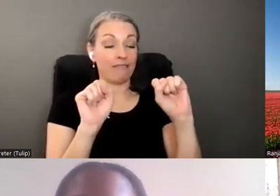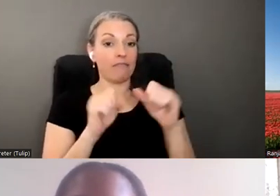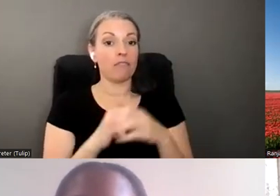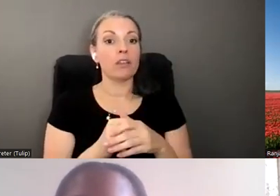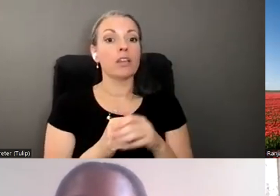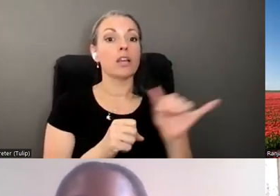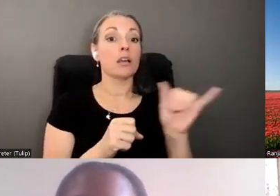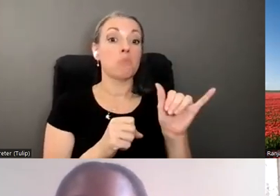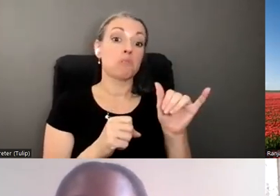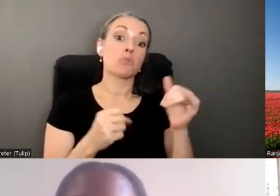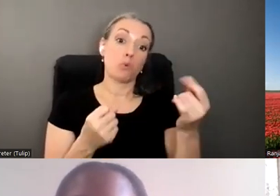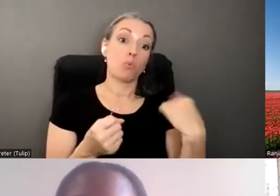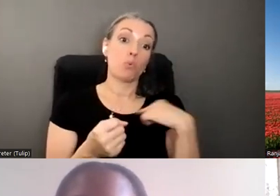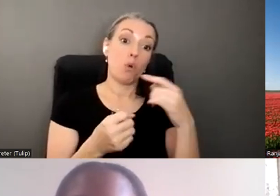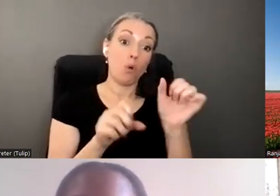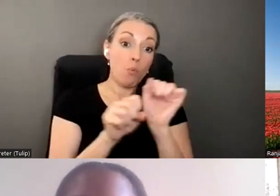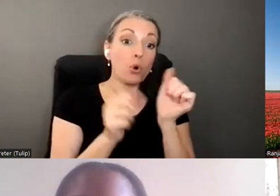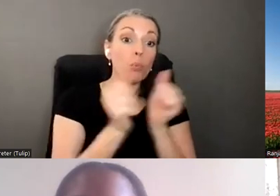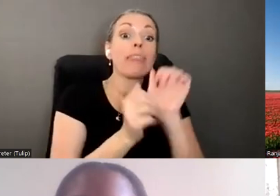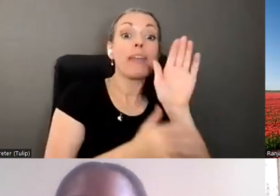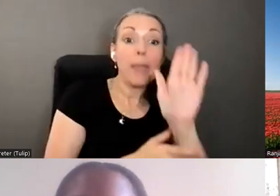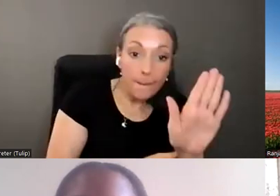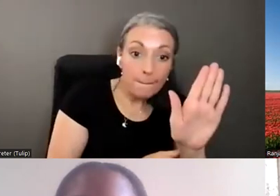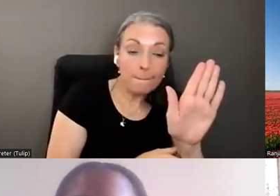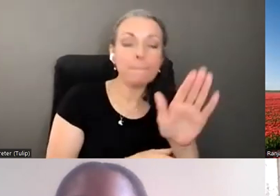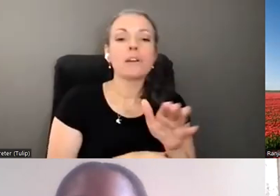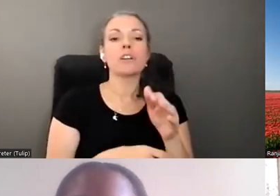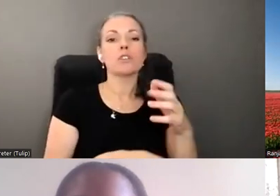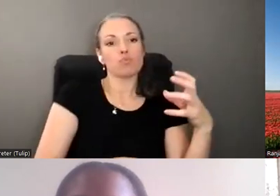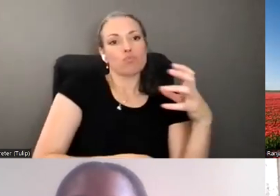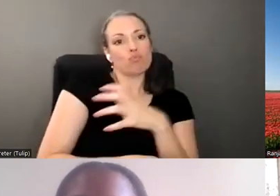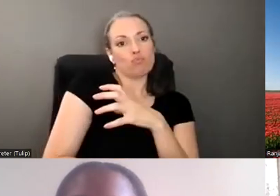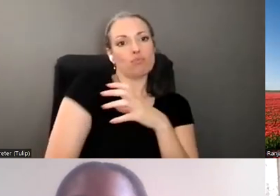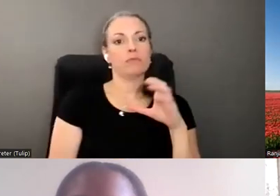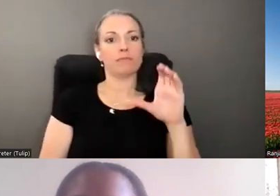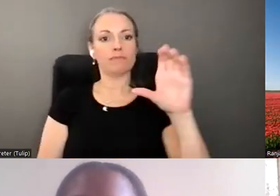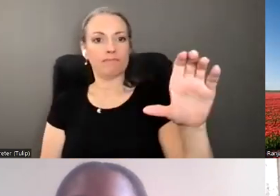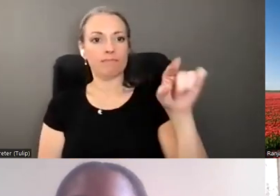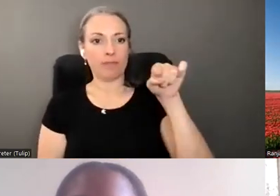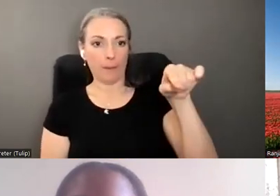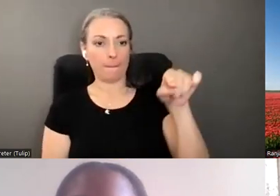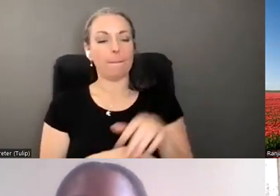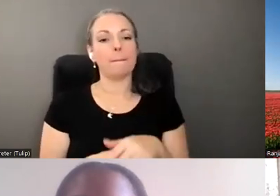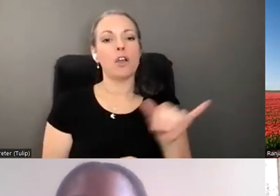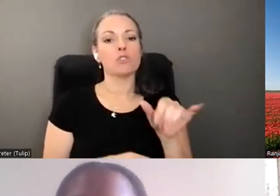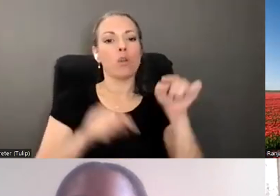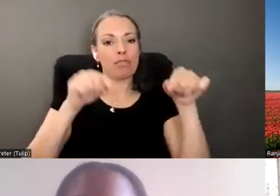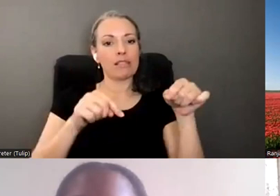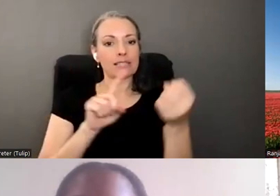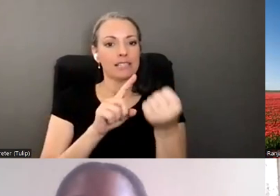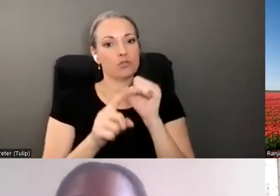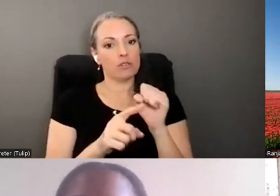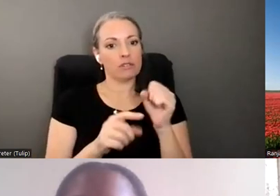ultimately, we want to work with him to empower him, and even in this case, his